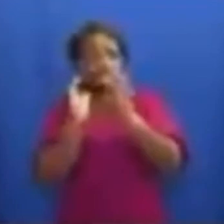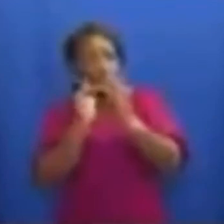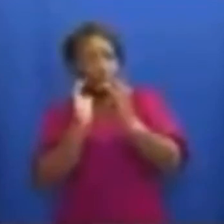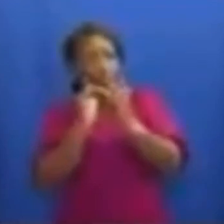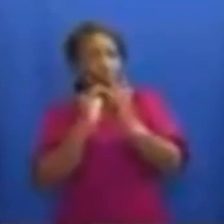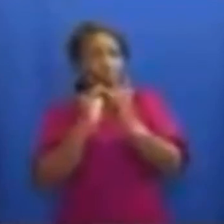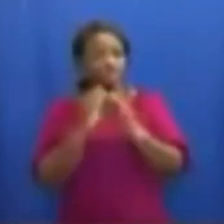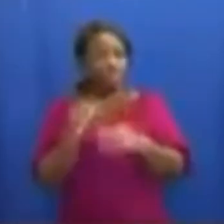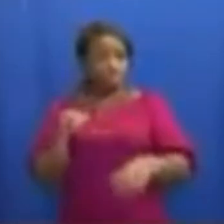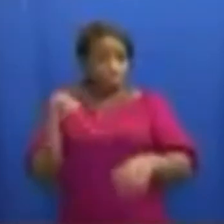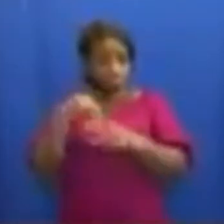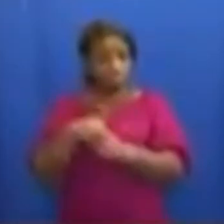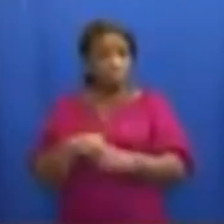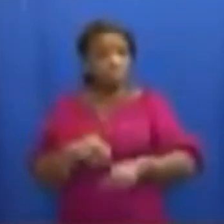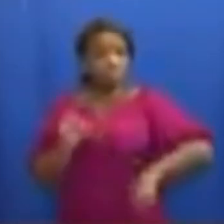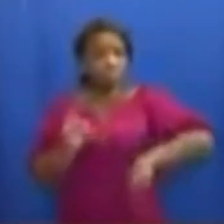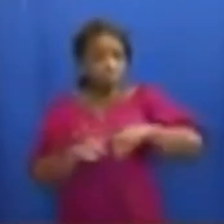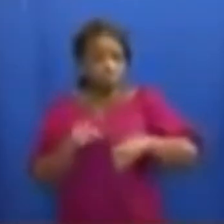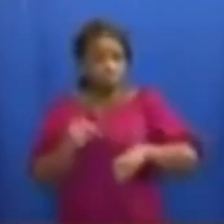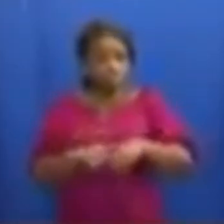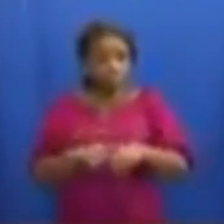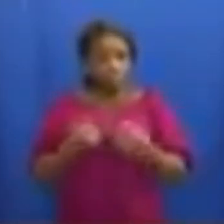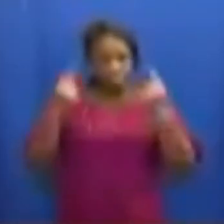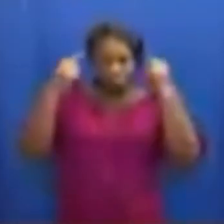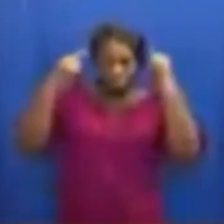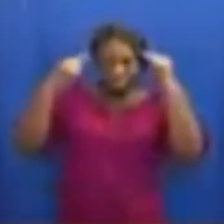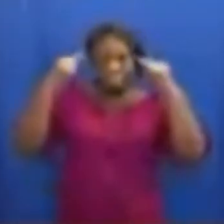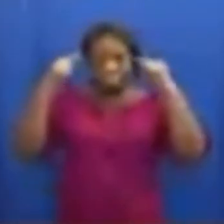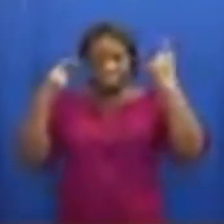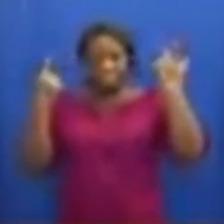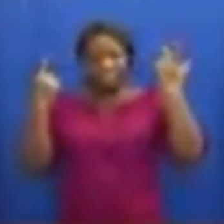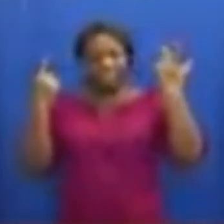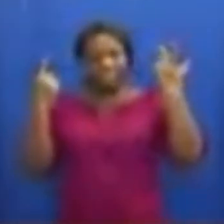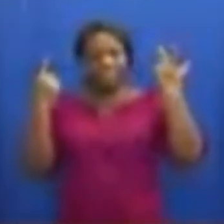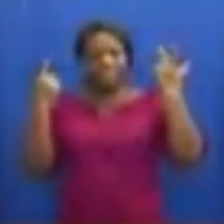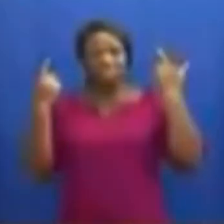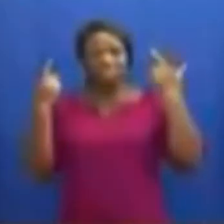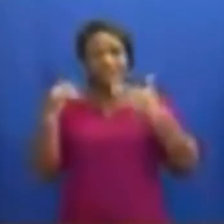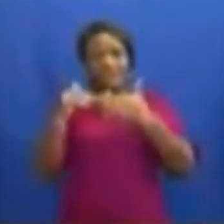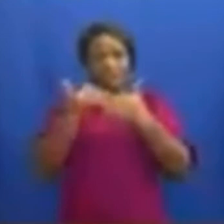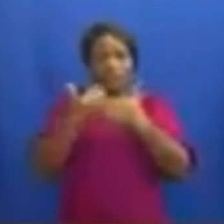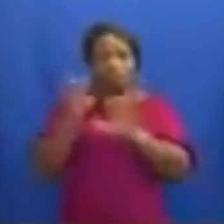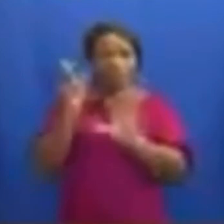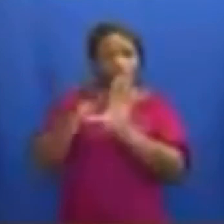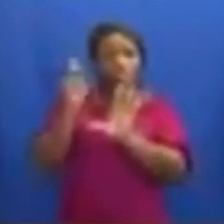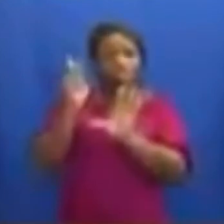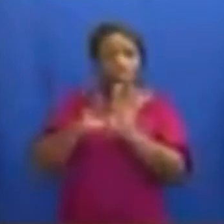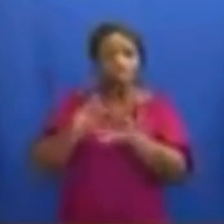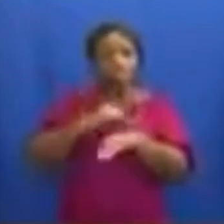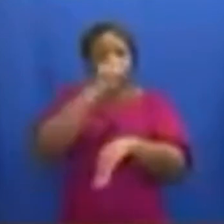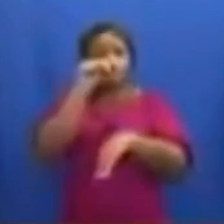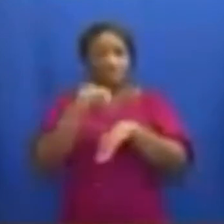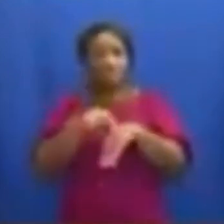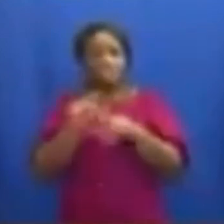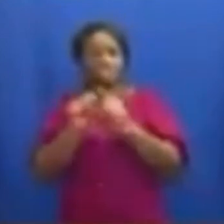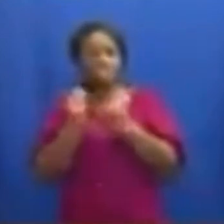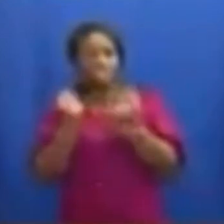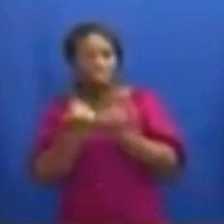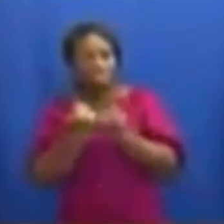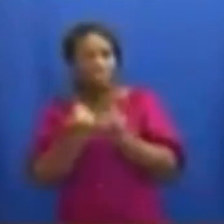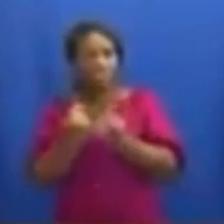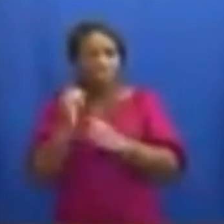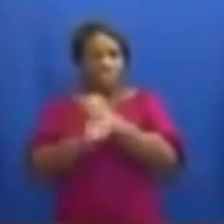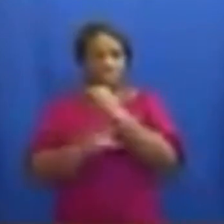including football, taking into consideration the imminent participation of our national teams in